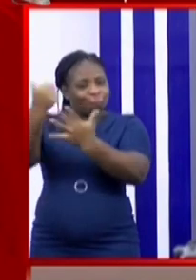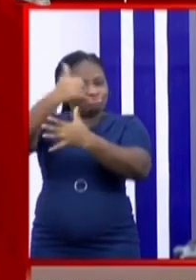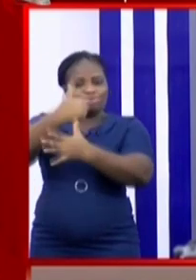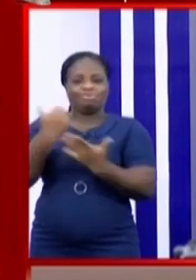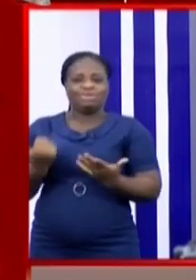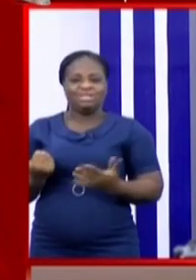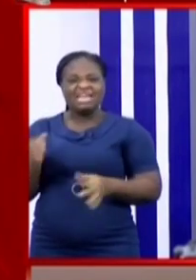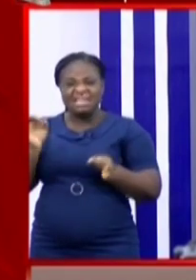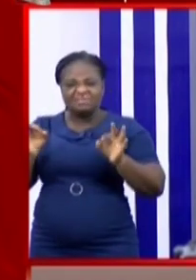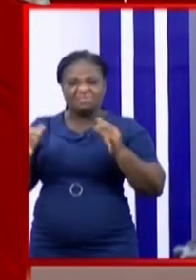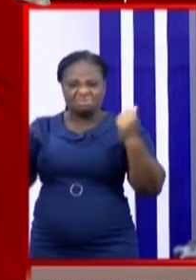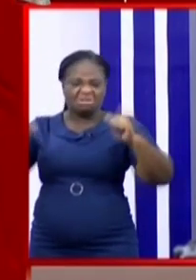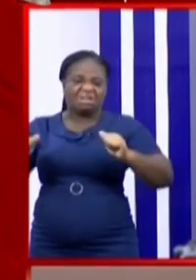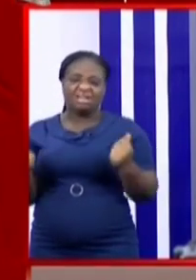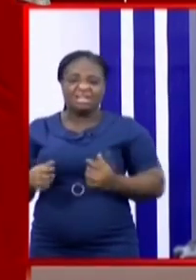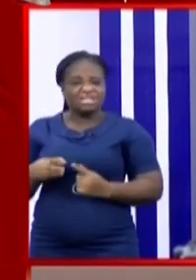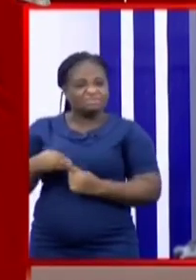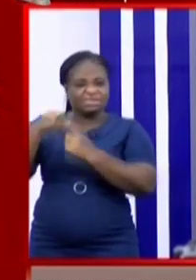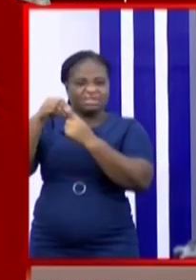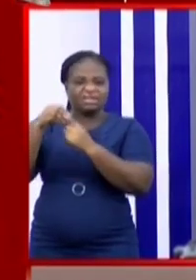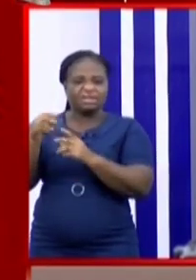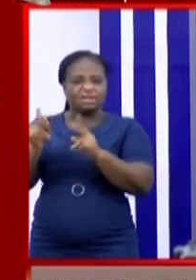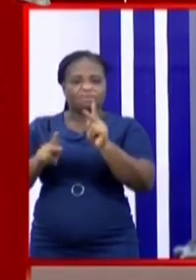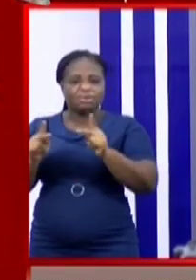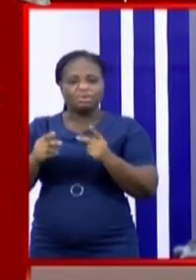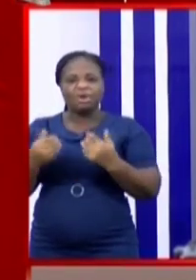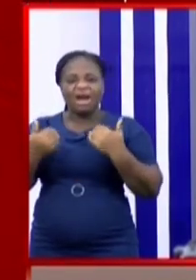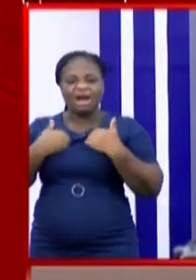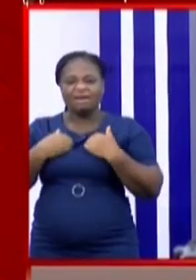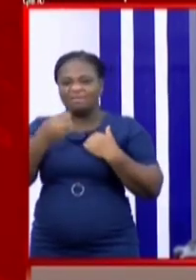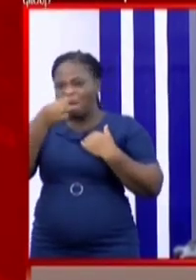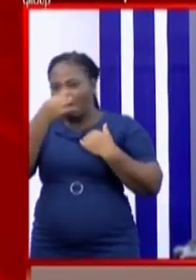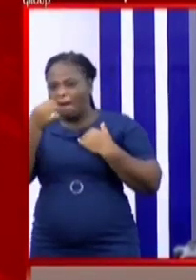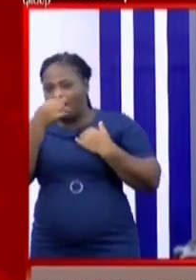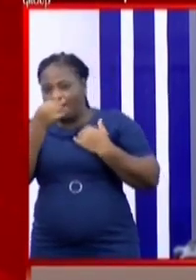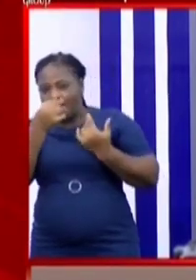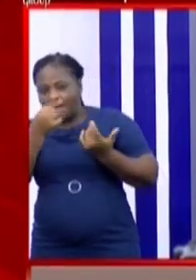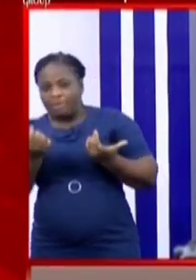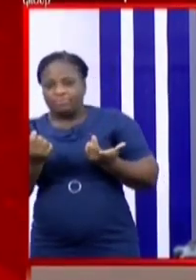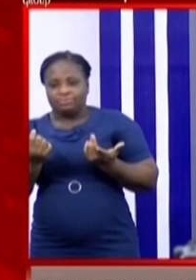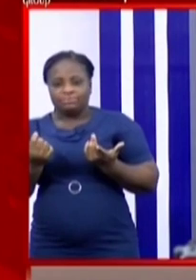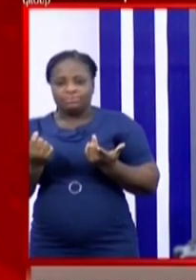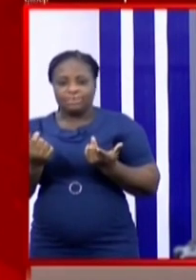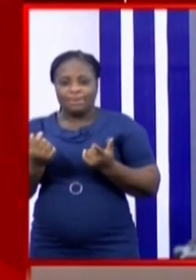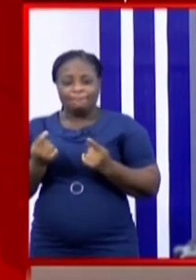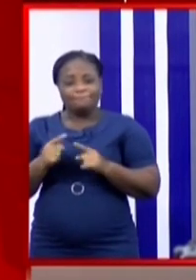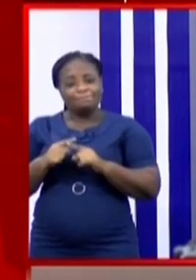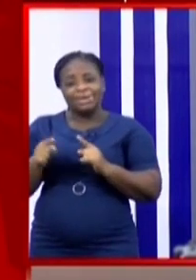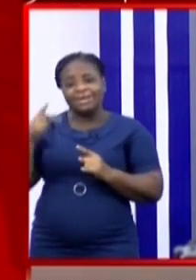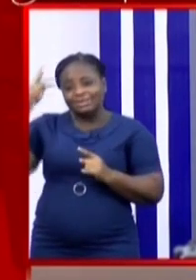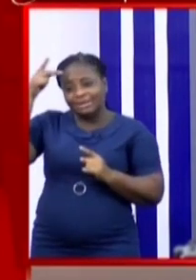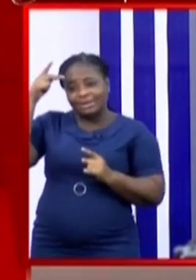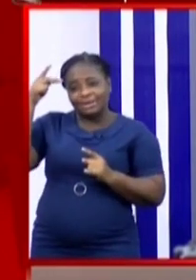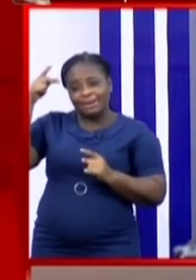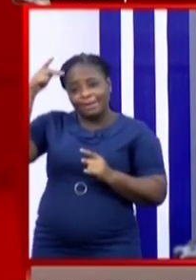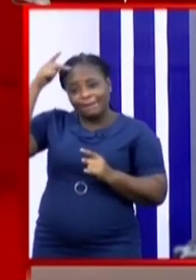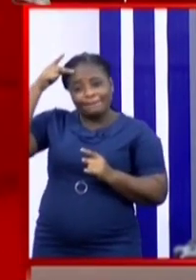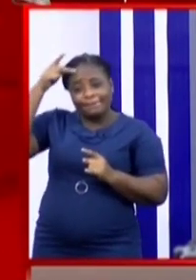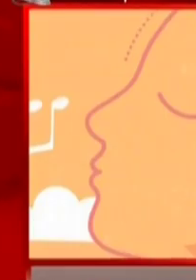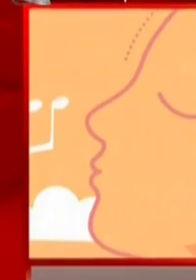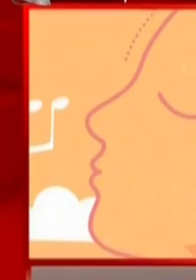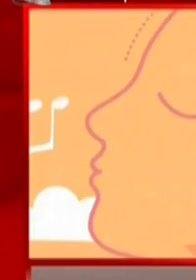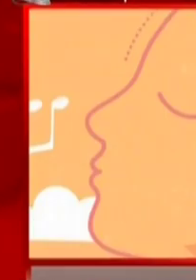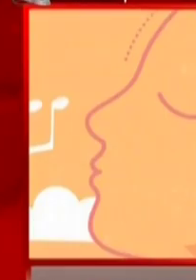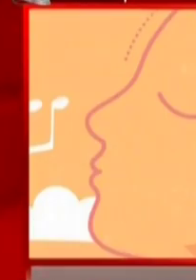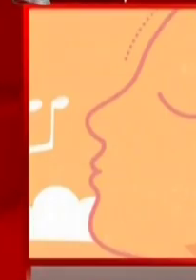wear masks if you can, especially those who have flu-like symptoms to wear masks but their purpose is probably not to wear their own